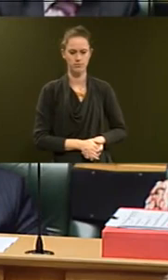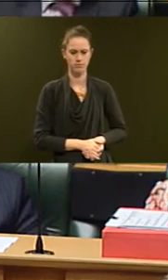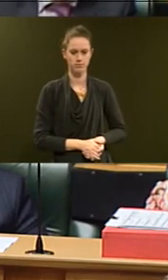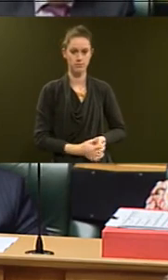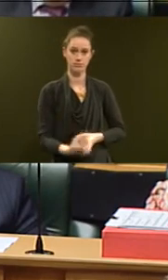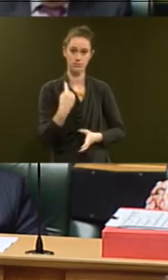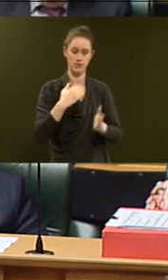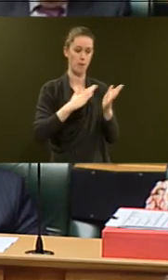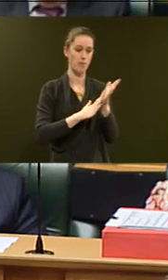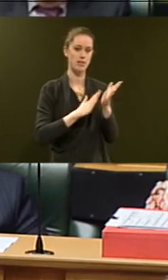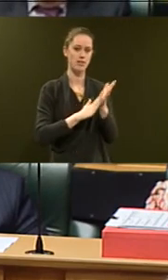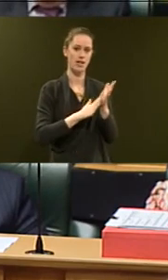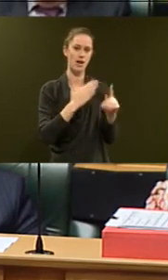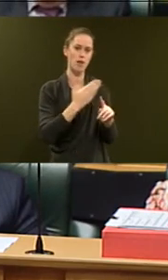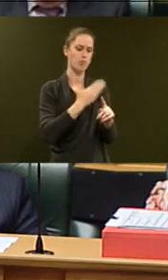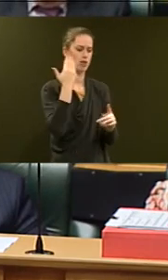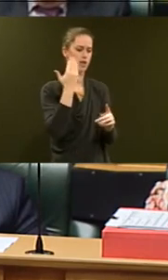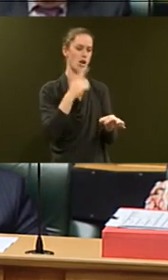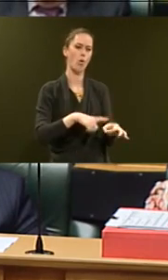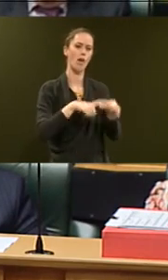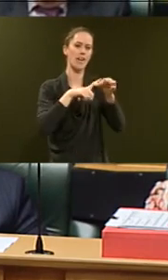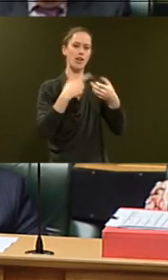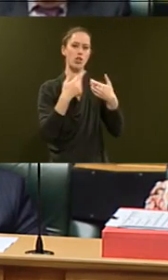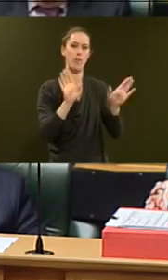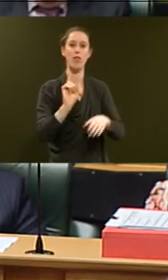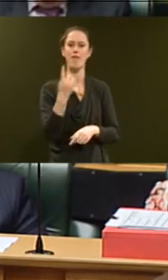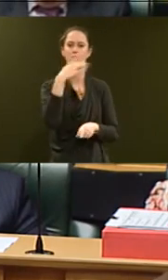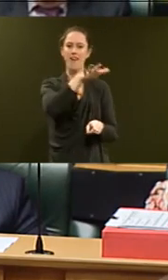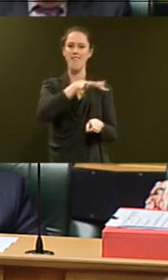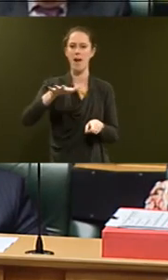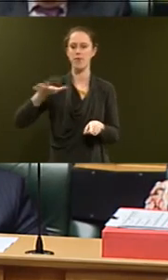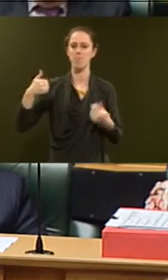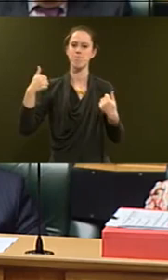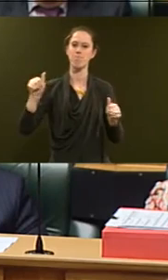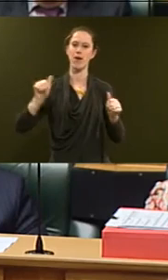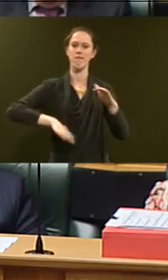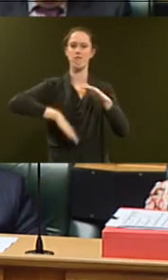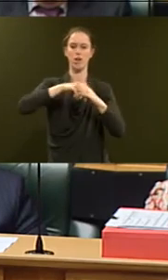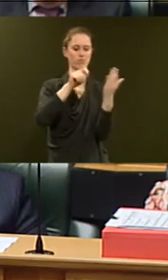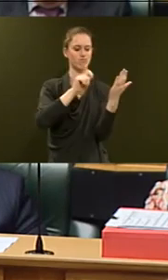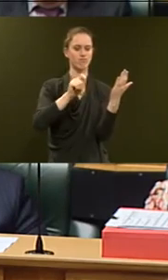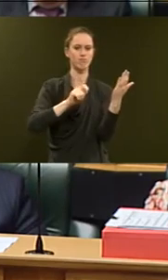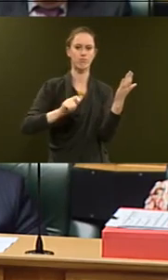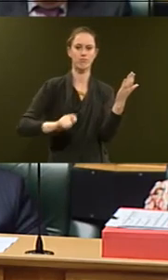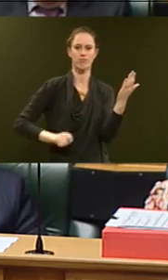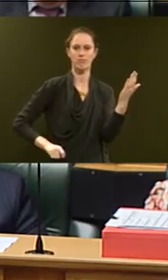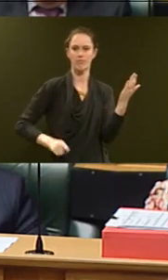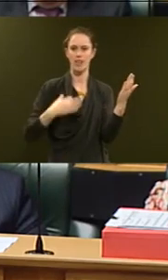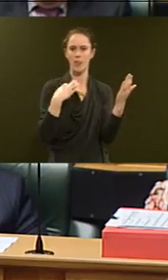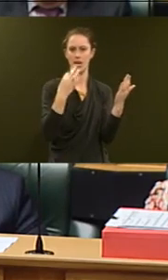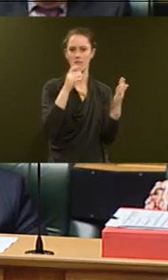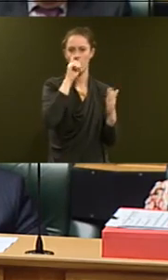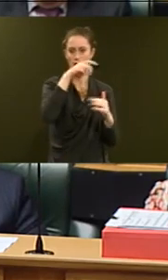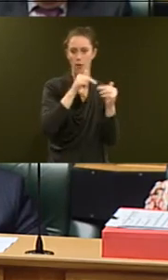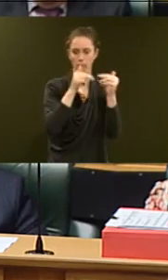on Monday, pre-qualification opened and the first families have now fully completed the KiwiBuild application process